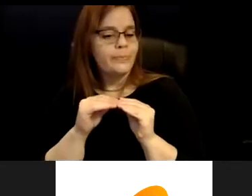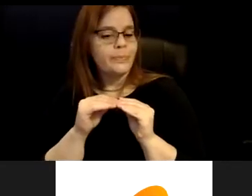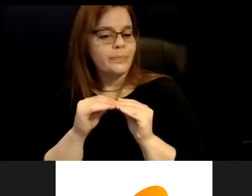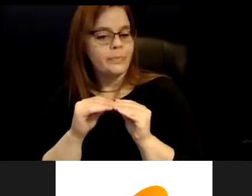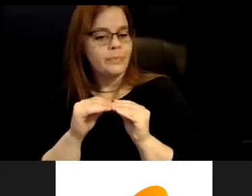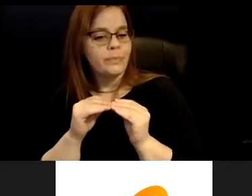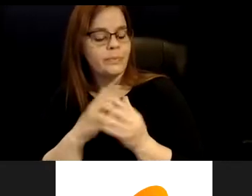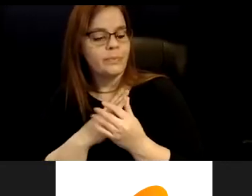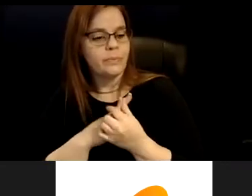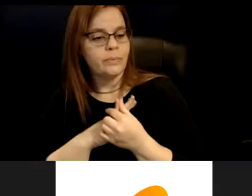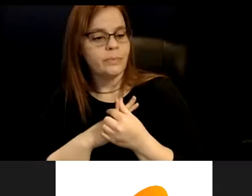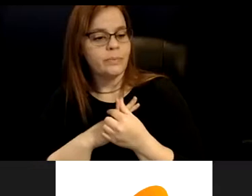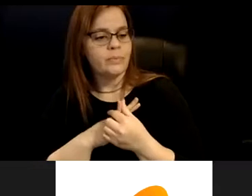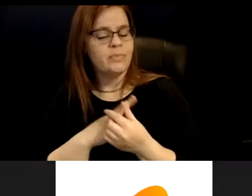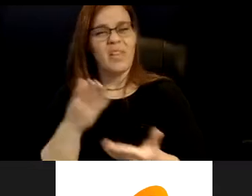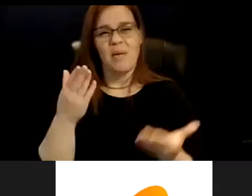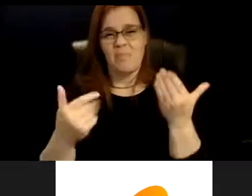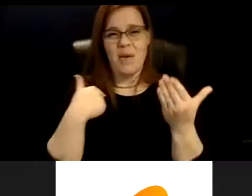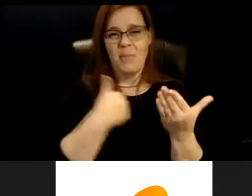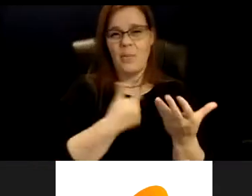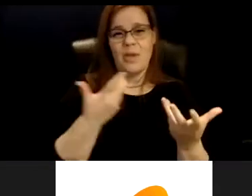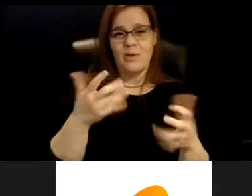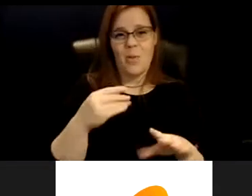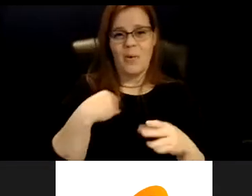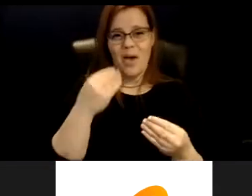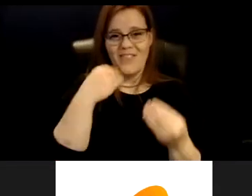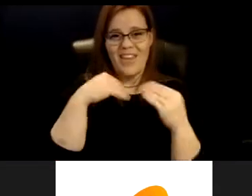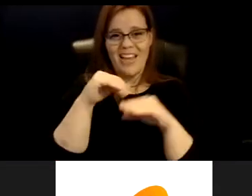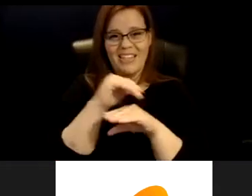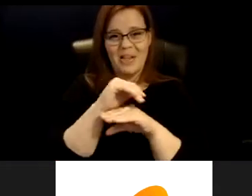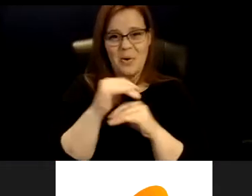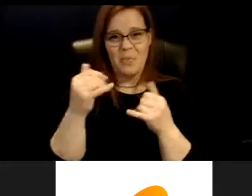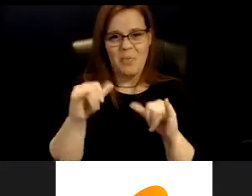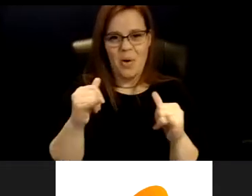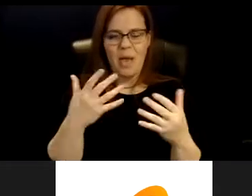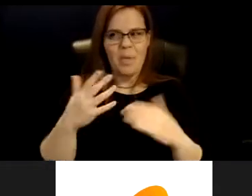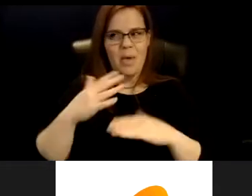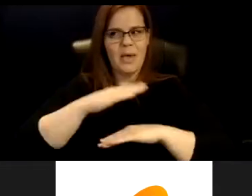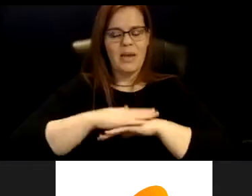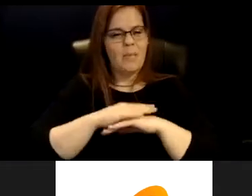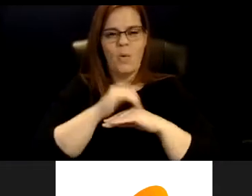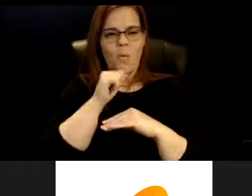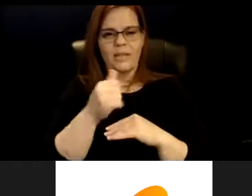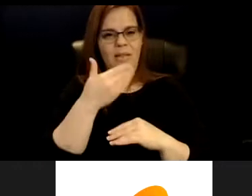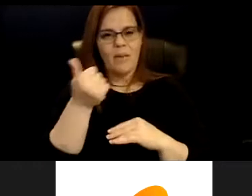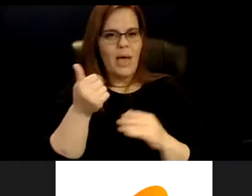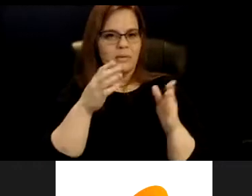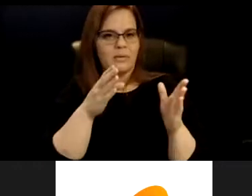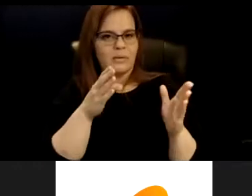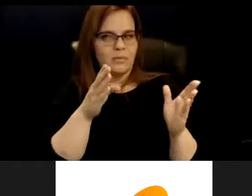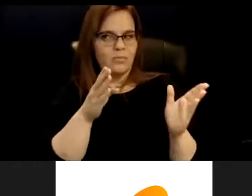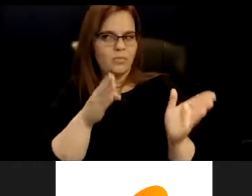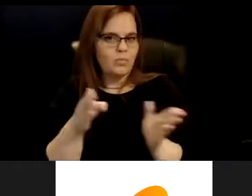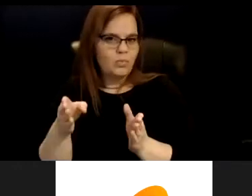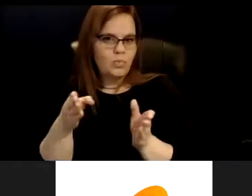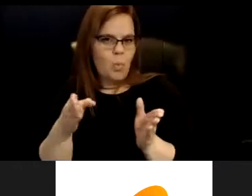maybe we don't want to have a dinner party. Maybe a table isn't the best organized in home. Maybe there's something else